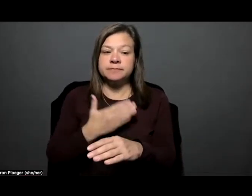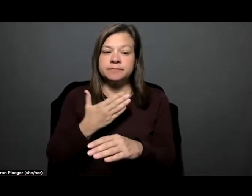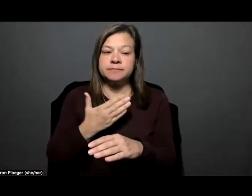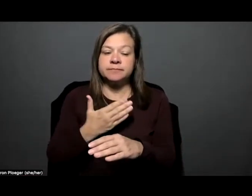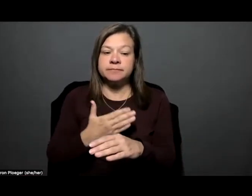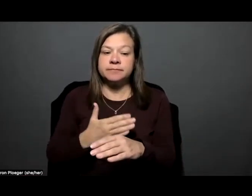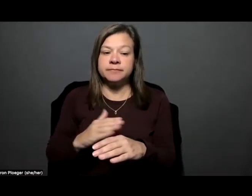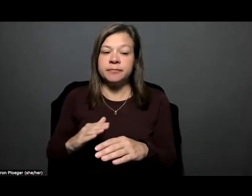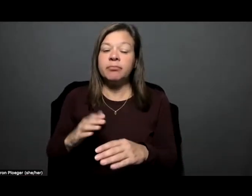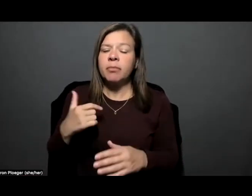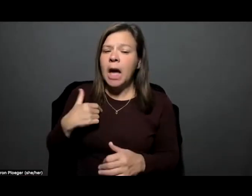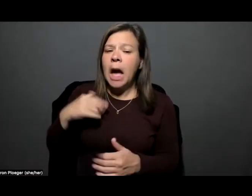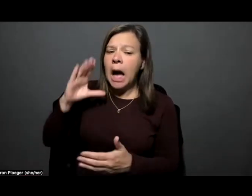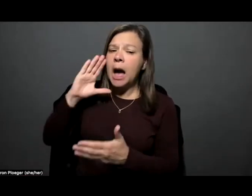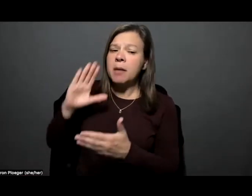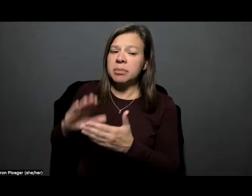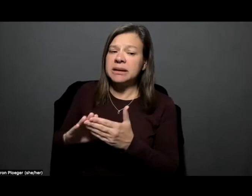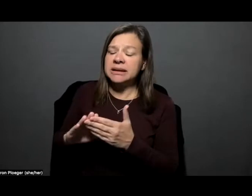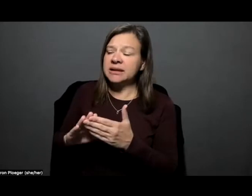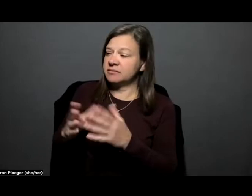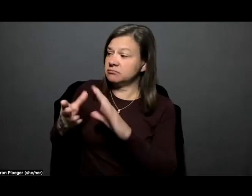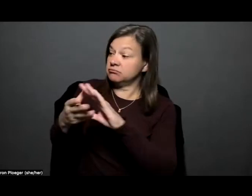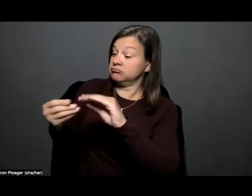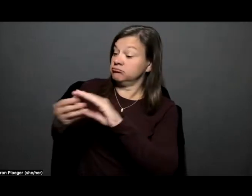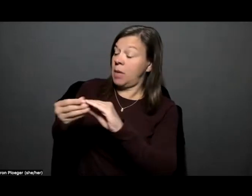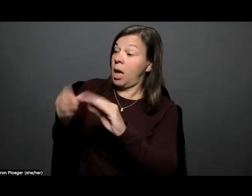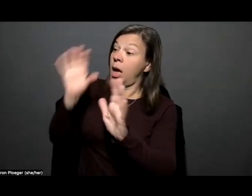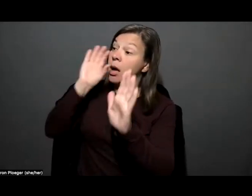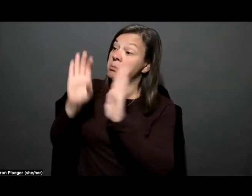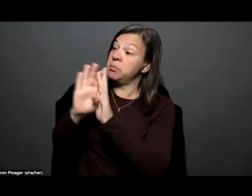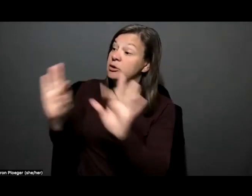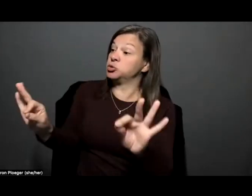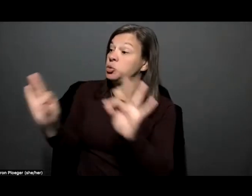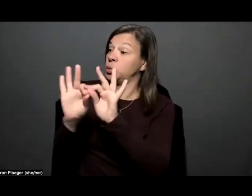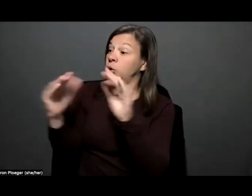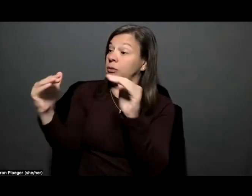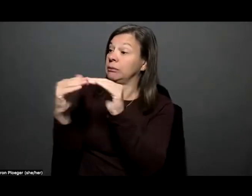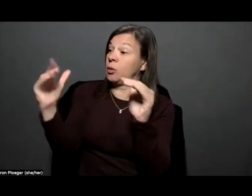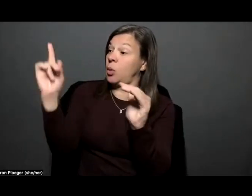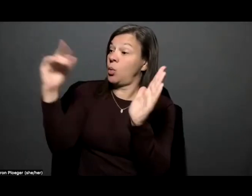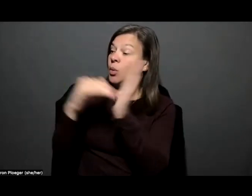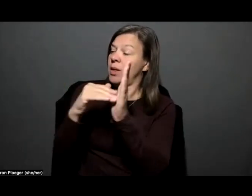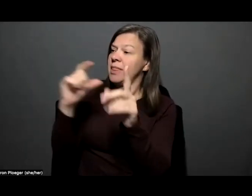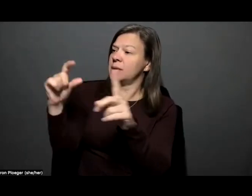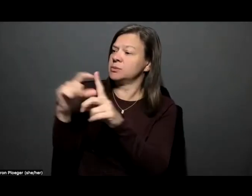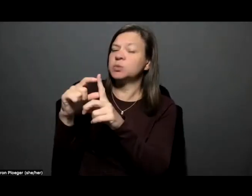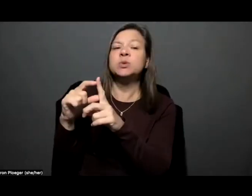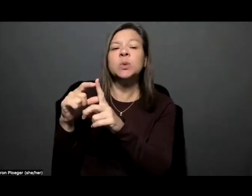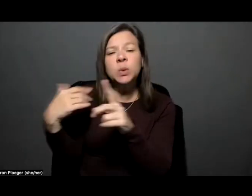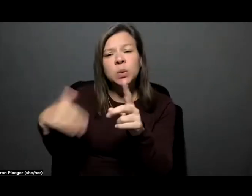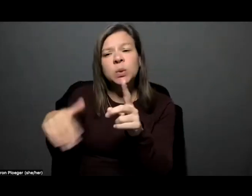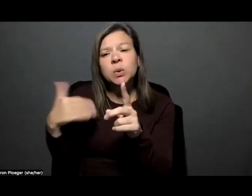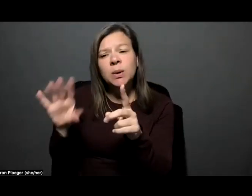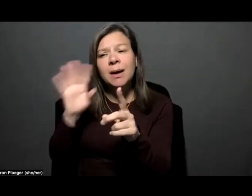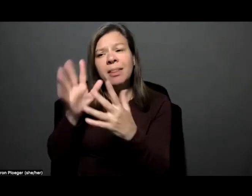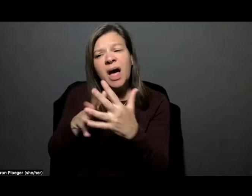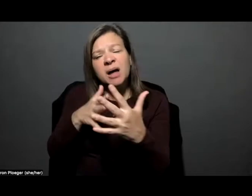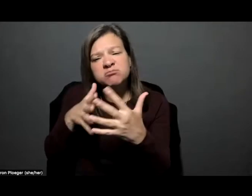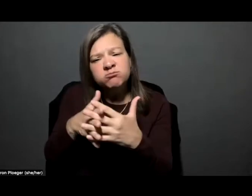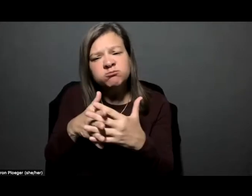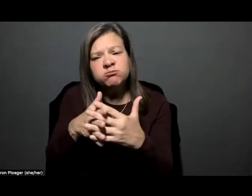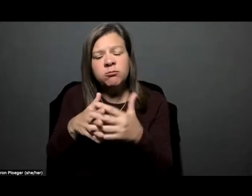I believe that saying a picture is worth a thousand words and she's resonating in a way that brings